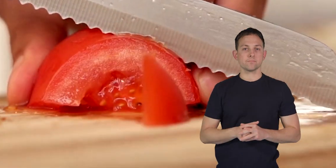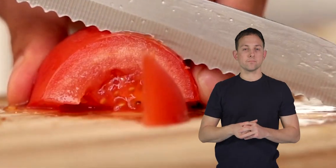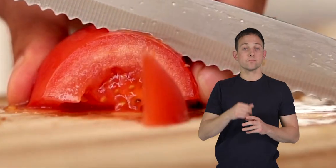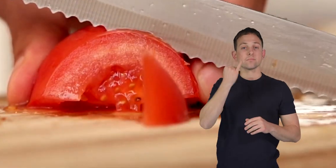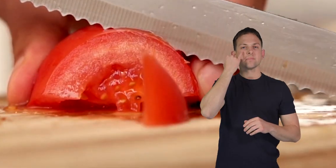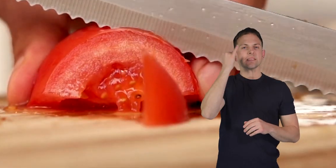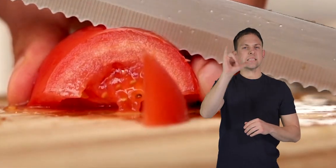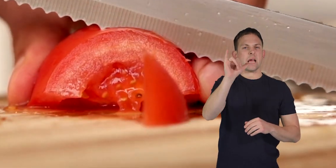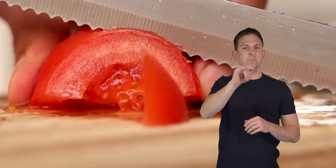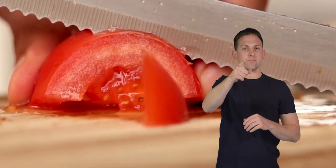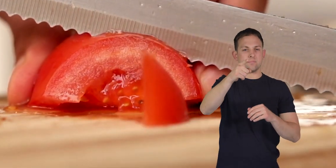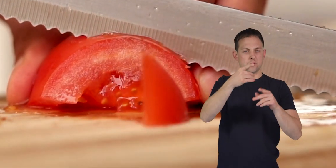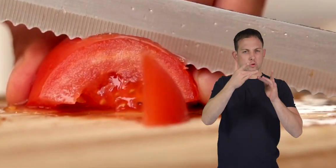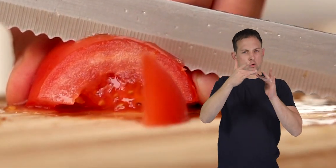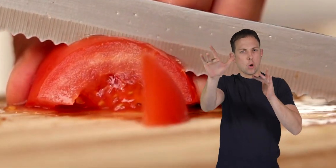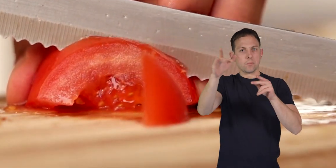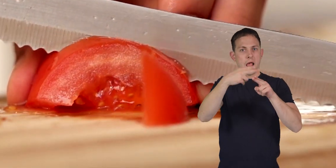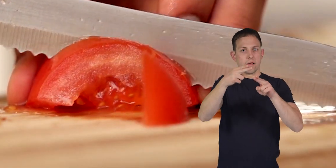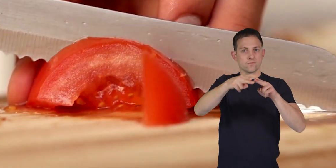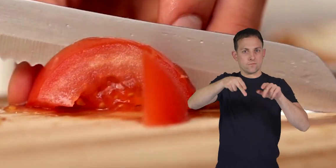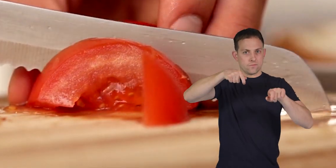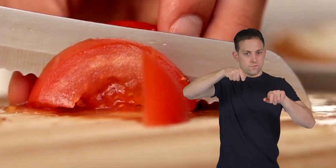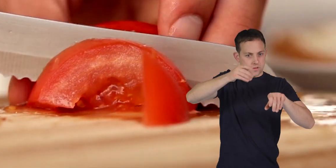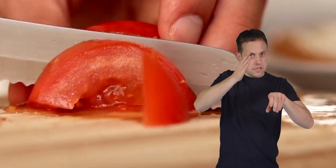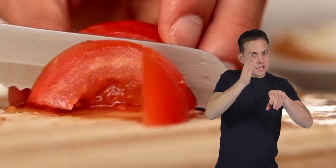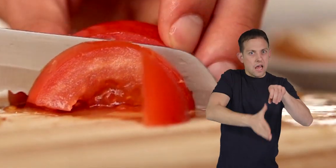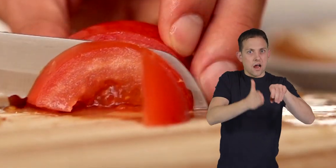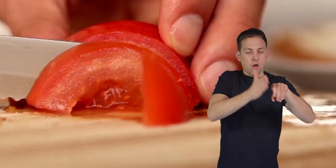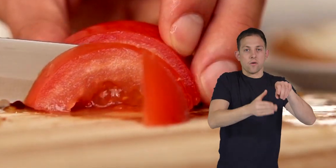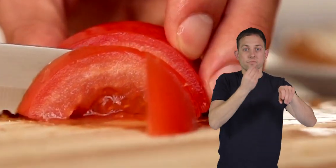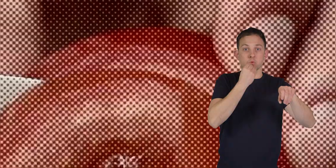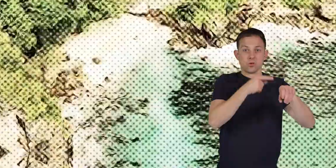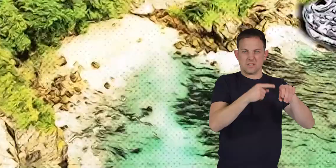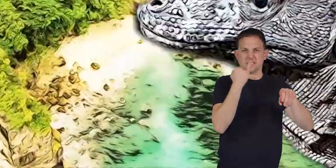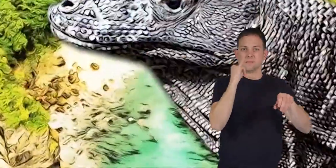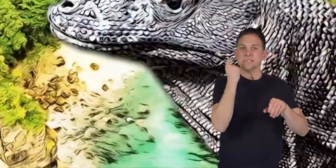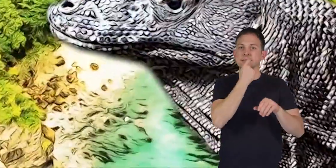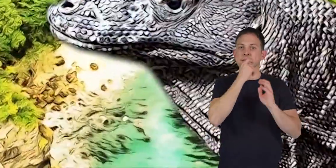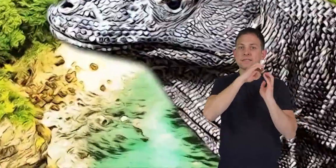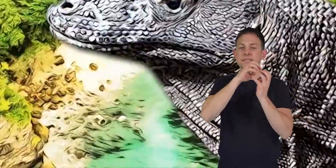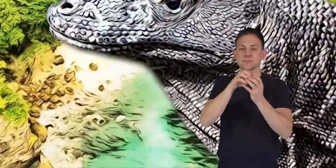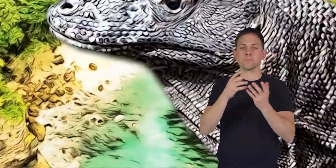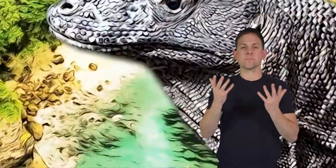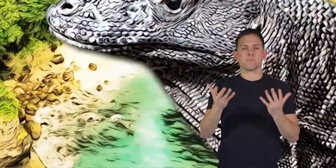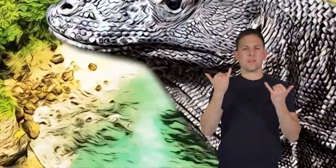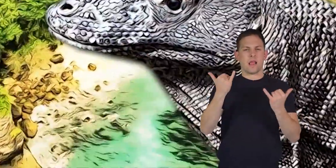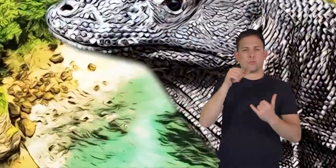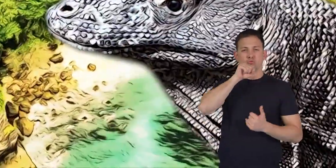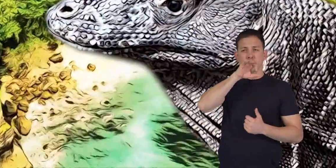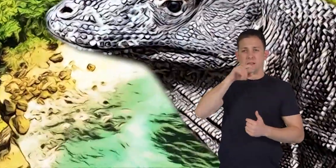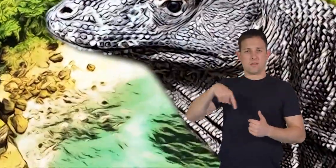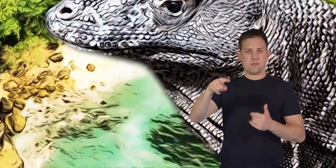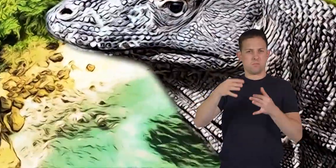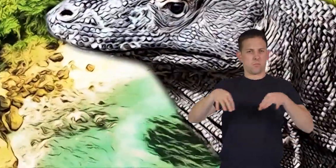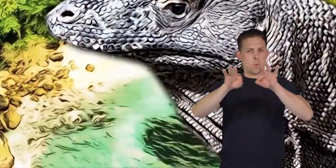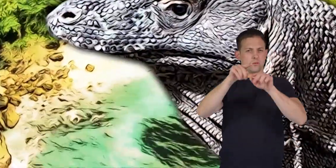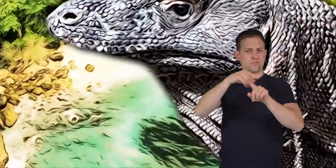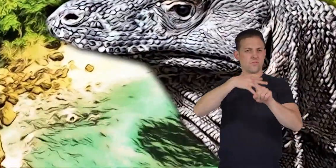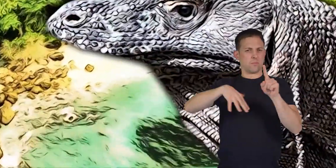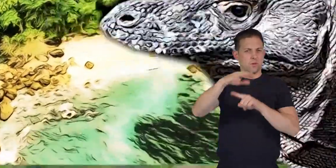It's like having a set of fresh, sharp knives to cut their food. Why are Komodo dragons important to the environment?